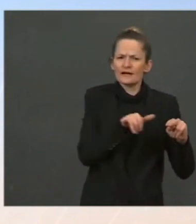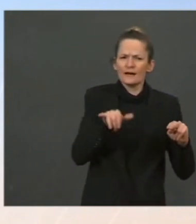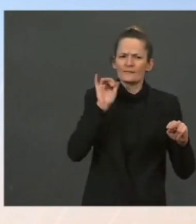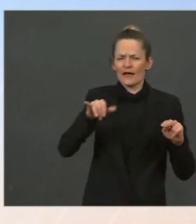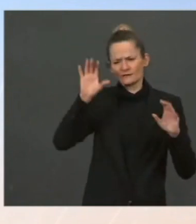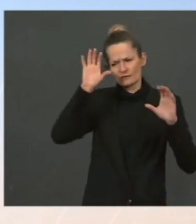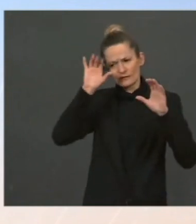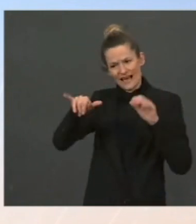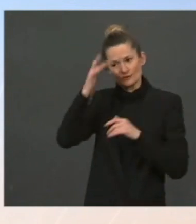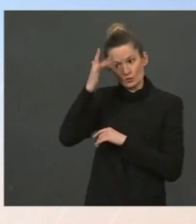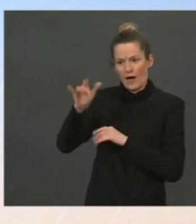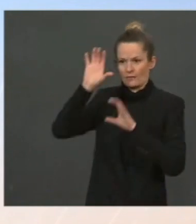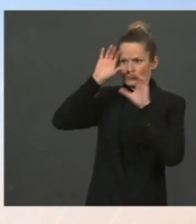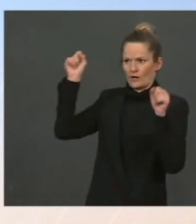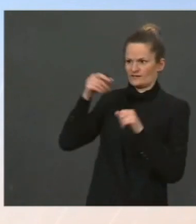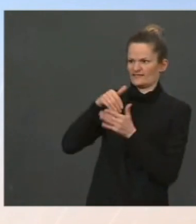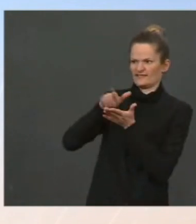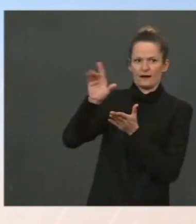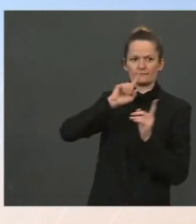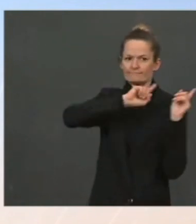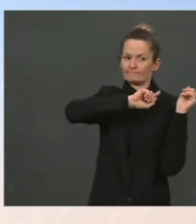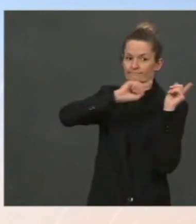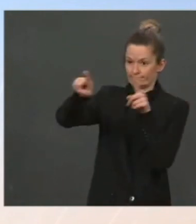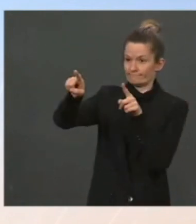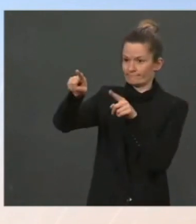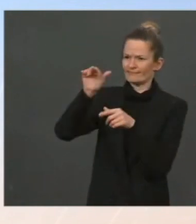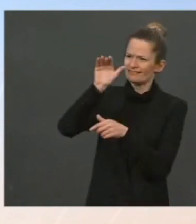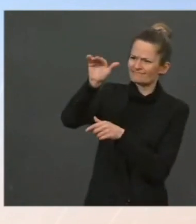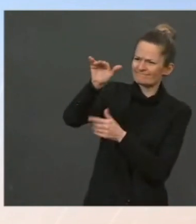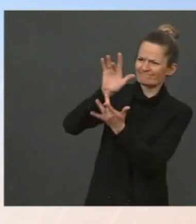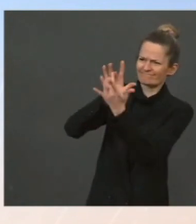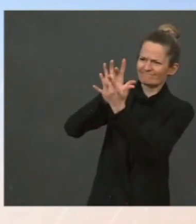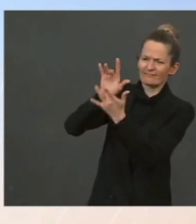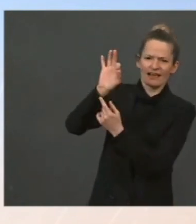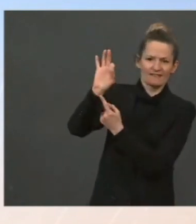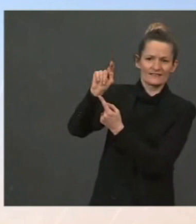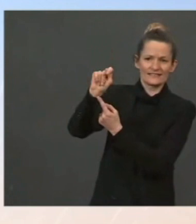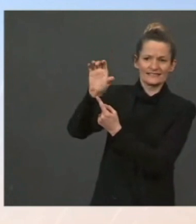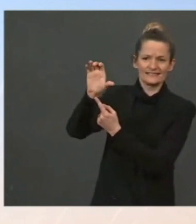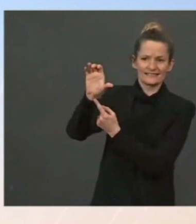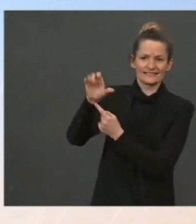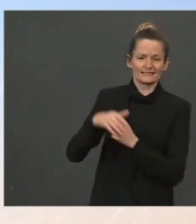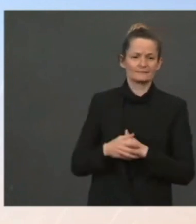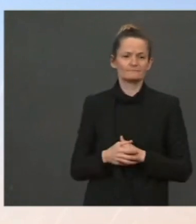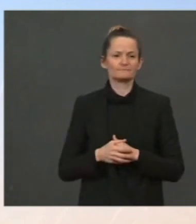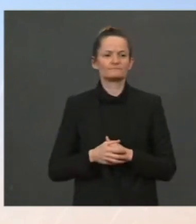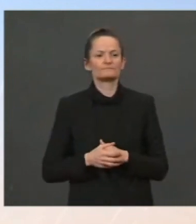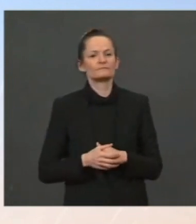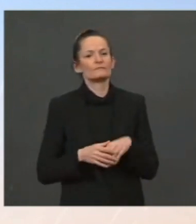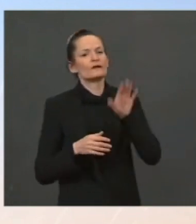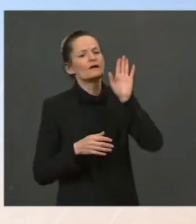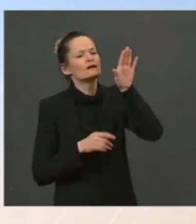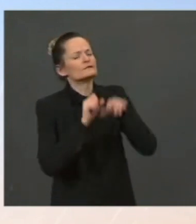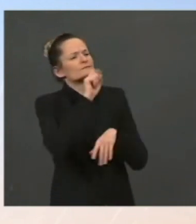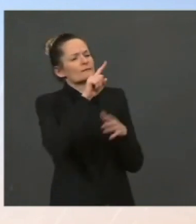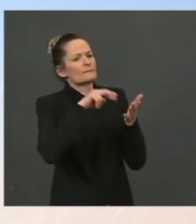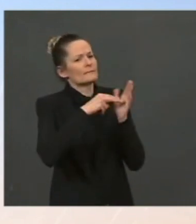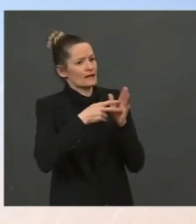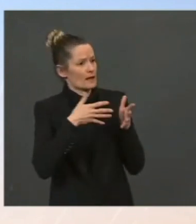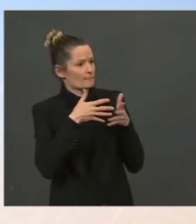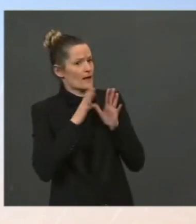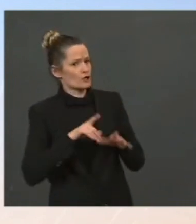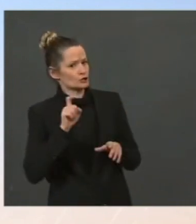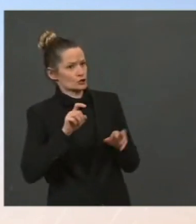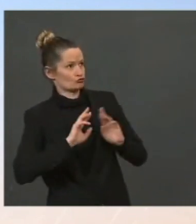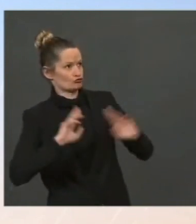putting a band-aid on top of a longer-term issue. So should Americans be bracing for prices to go down just for maybe a couple of days or a couple of weeks and then go